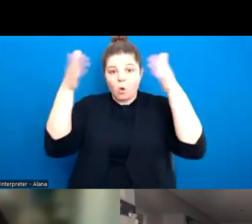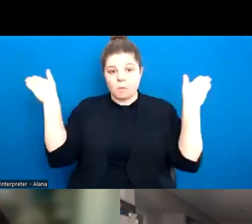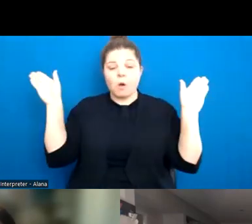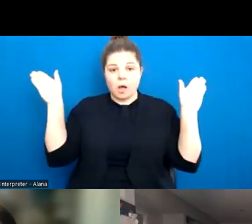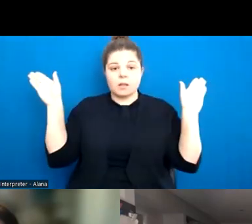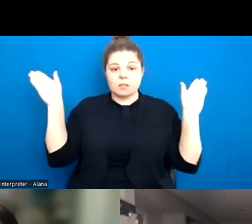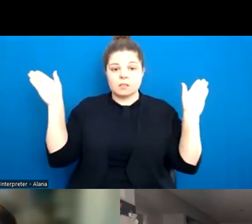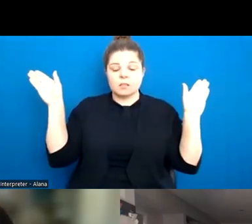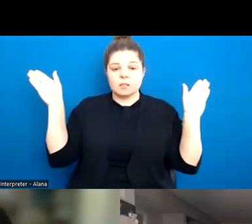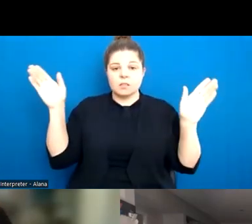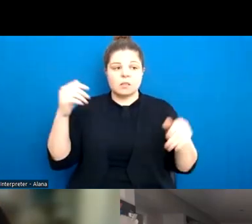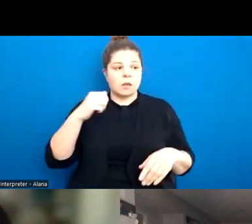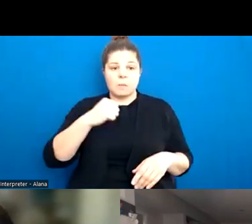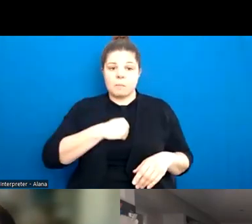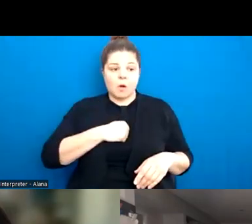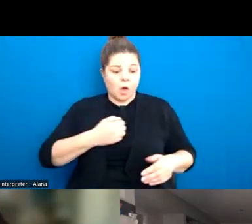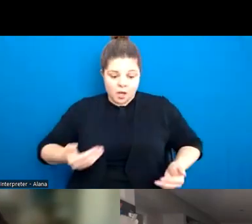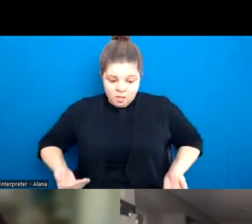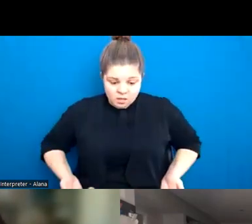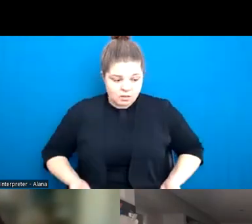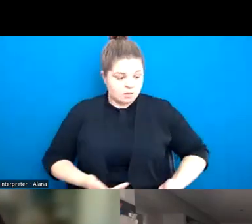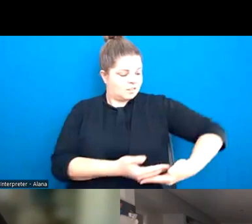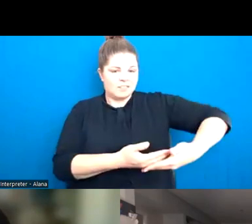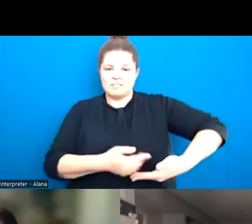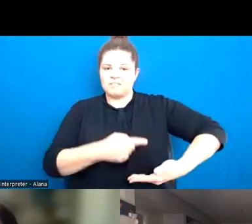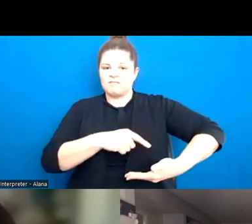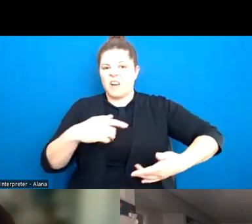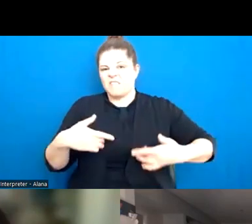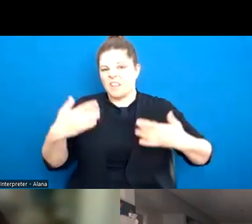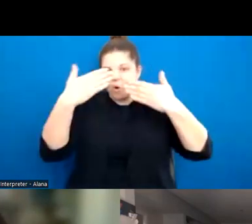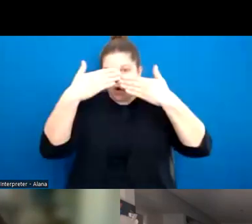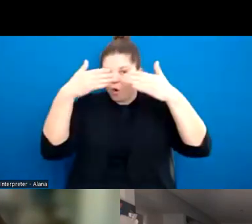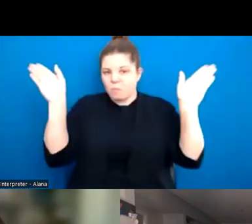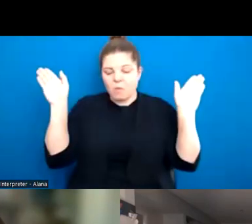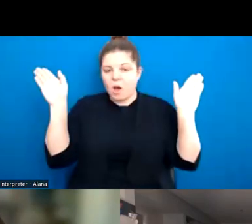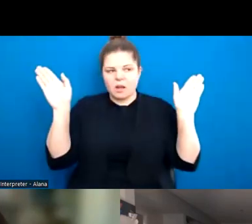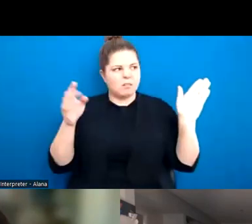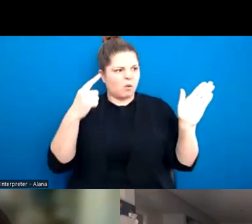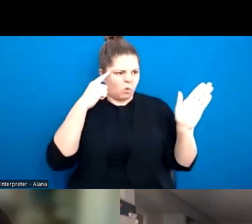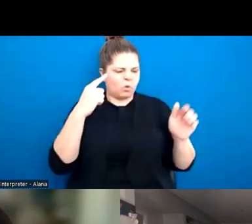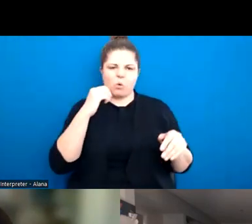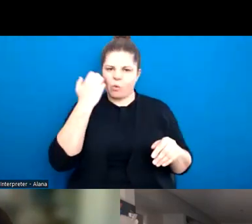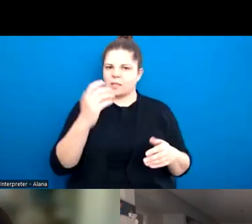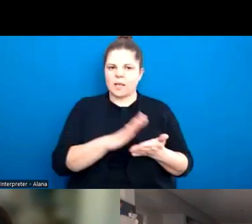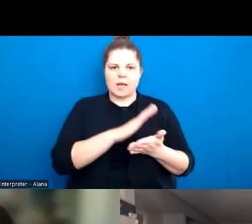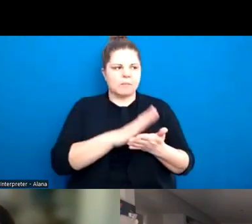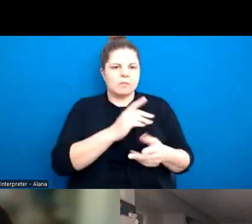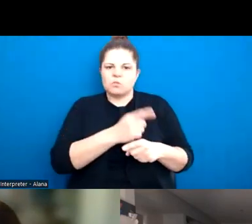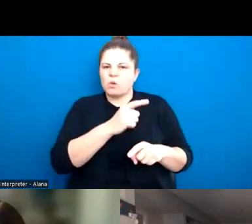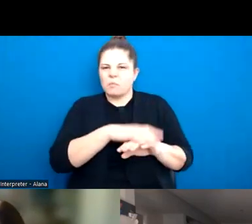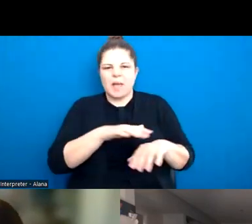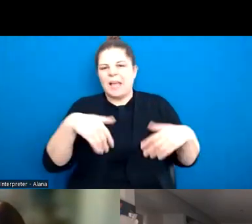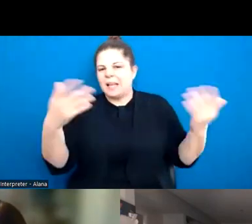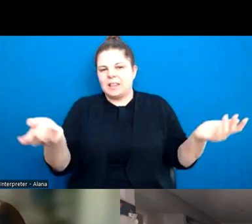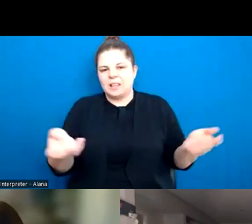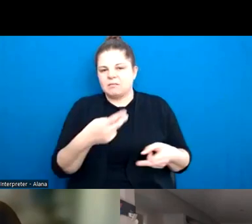from the day my children were born, um, that I would be very open and willing to have these kinds of conversations with them. There